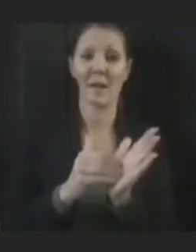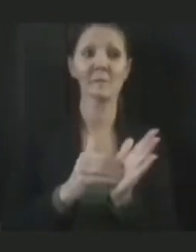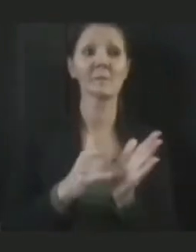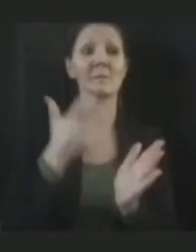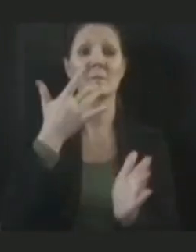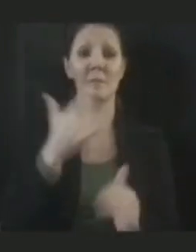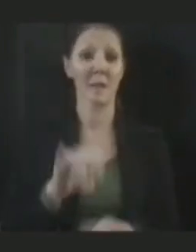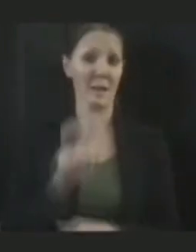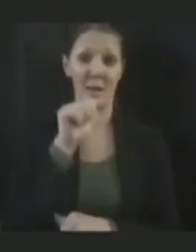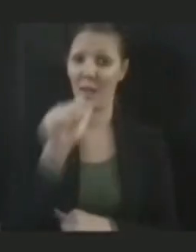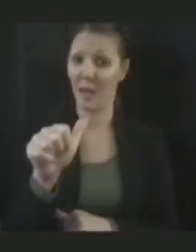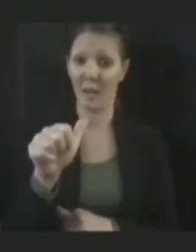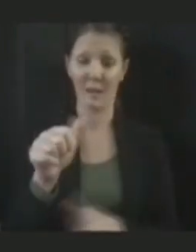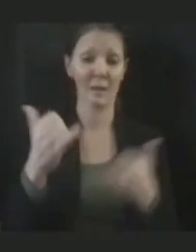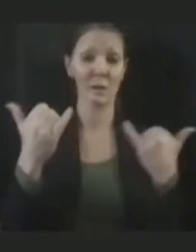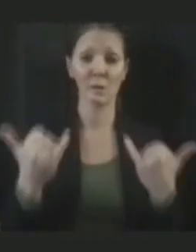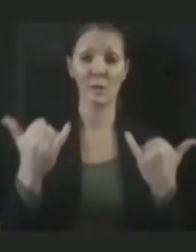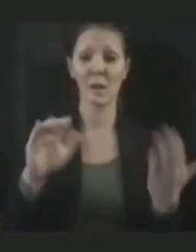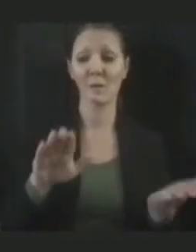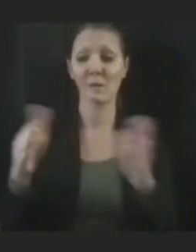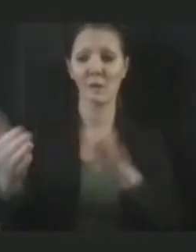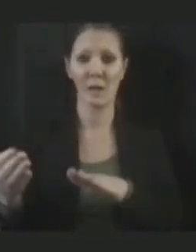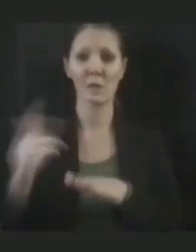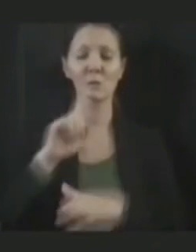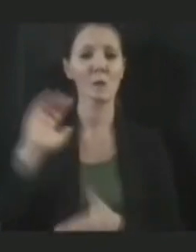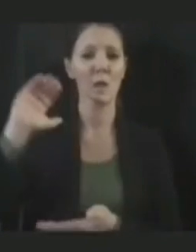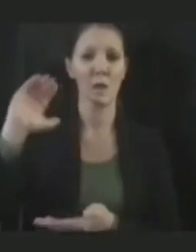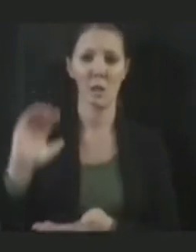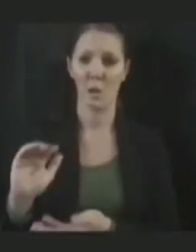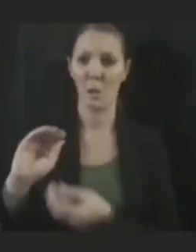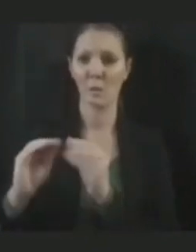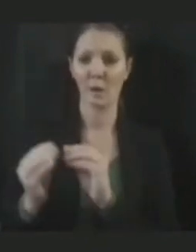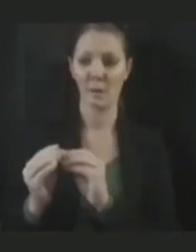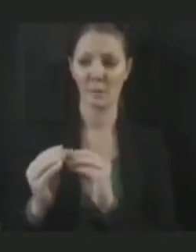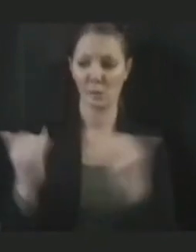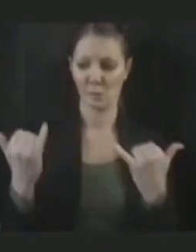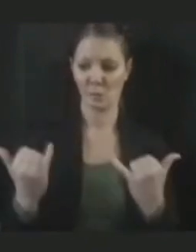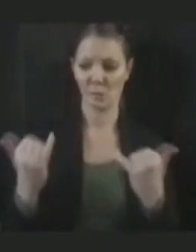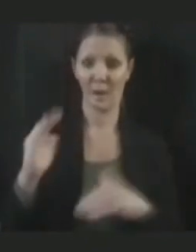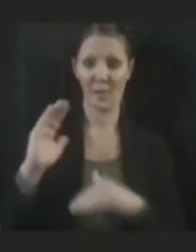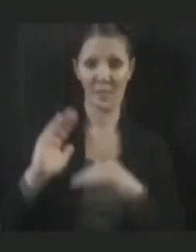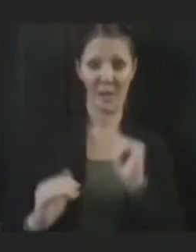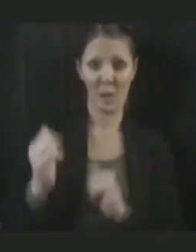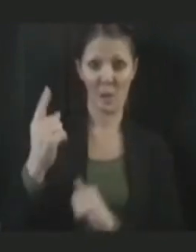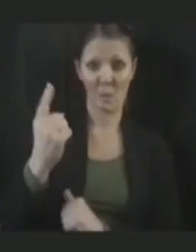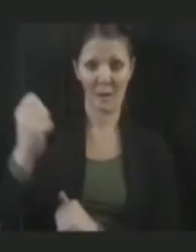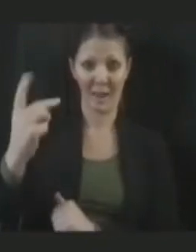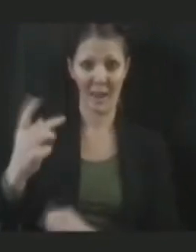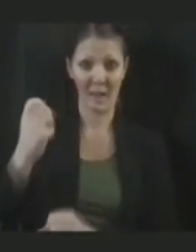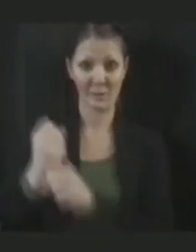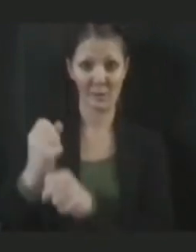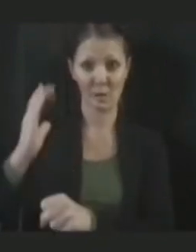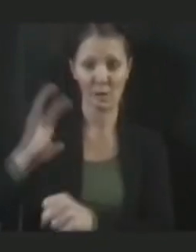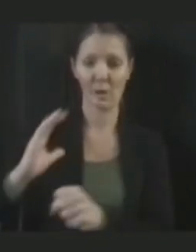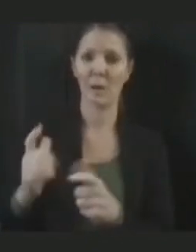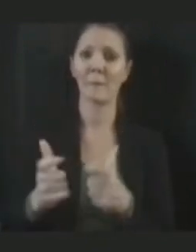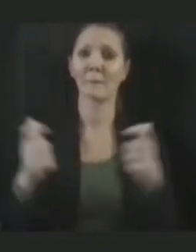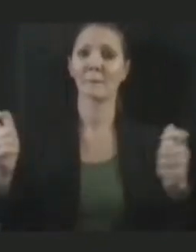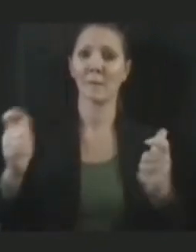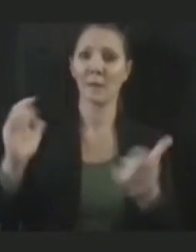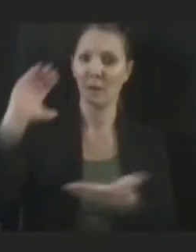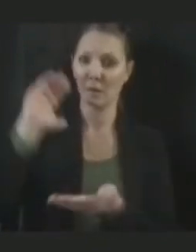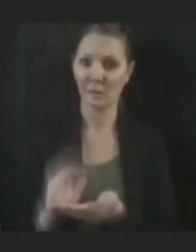Right now, our fatalities are relatively low, much lower today than they were a year and a half ago, much lower. That's because